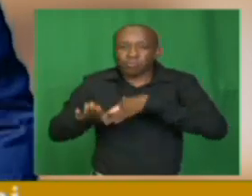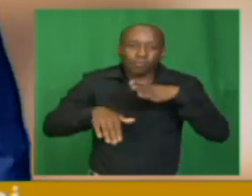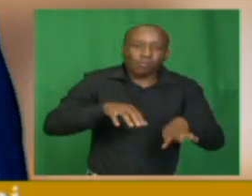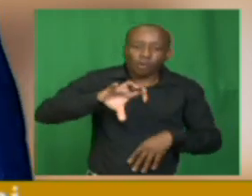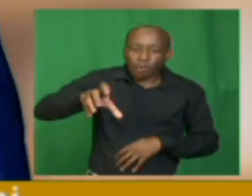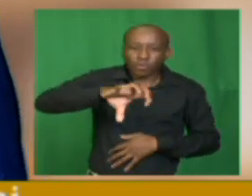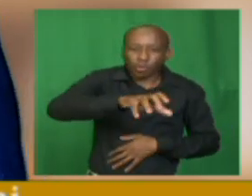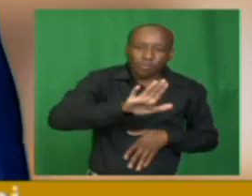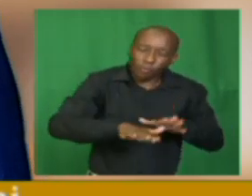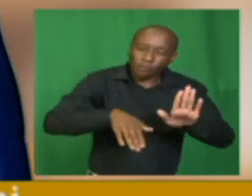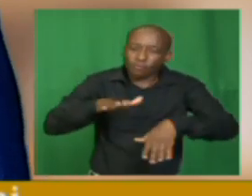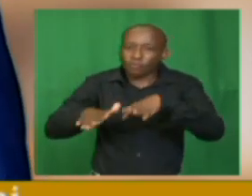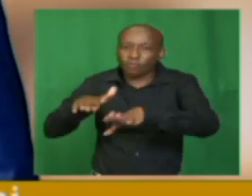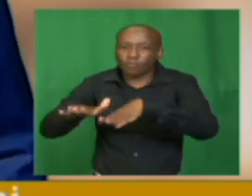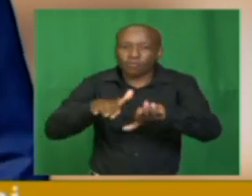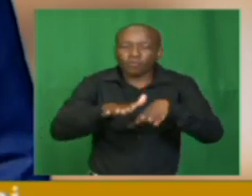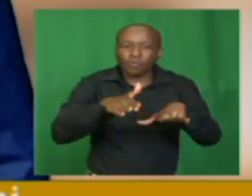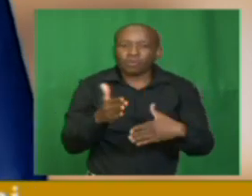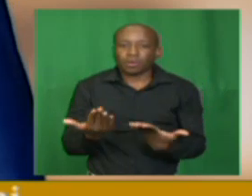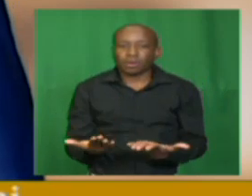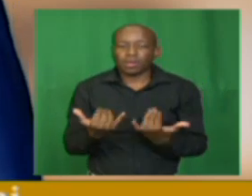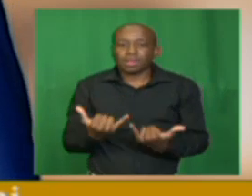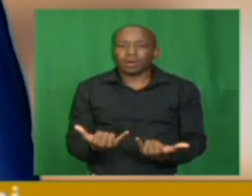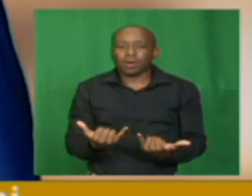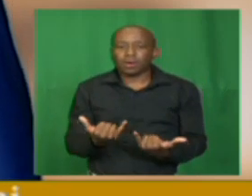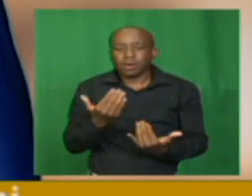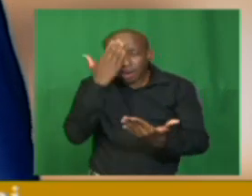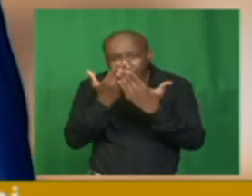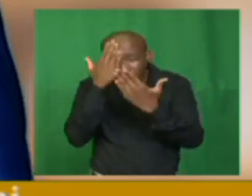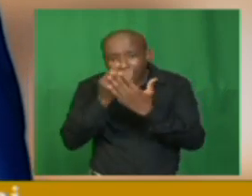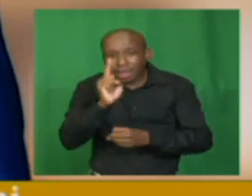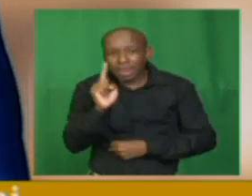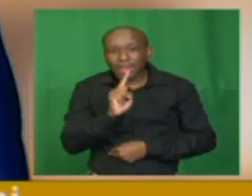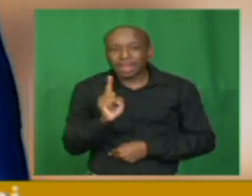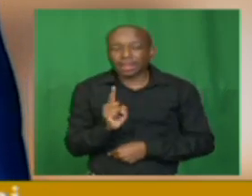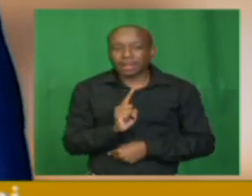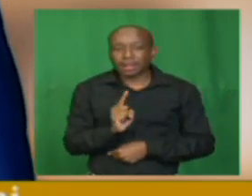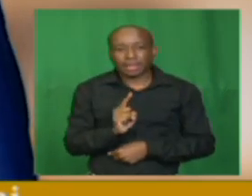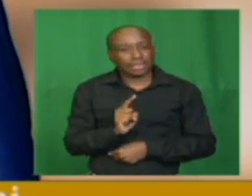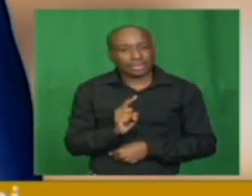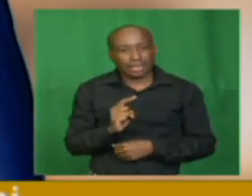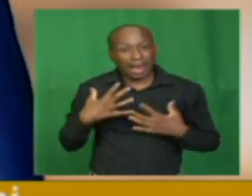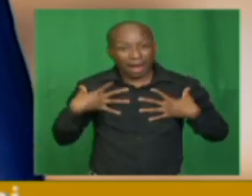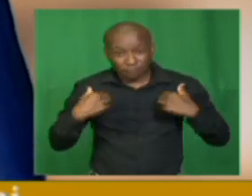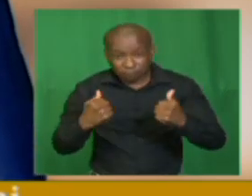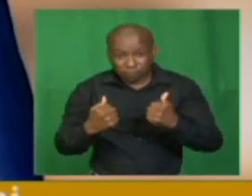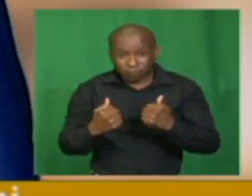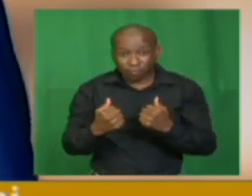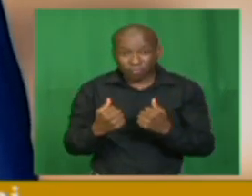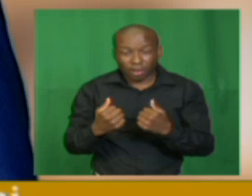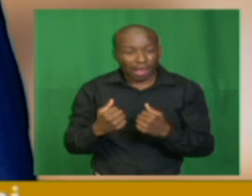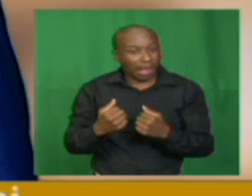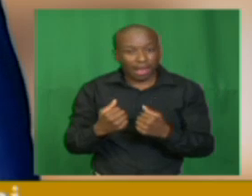communities. So, the moral lesson is, you will pay the price for not